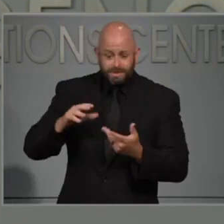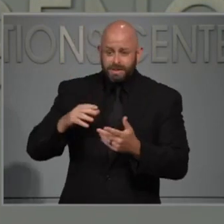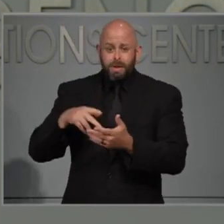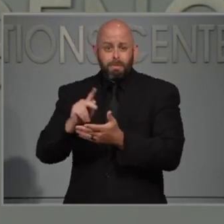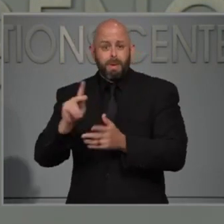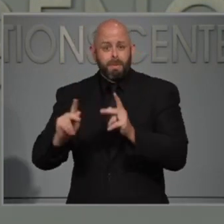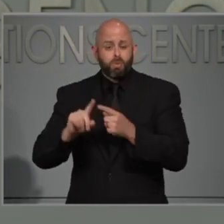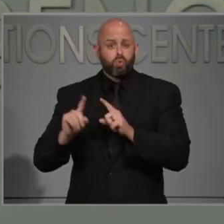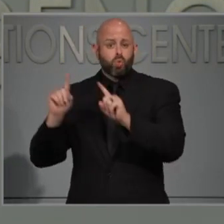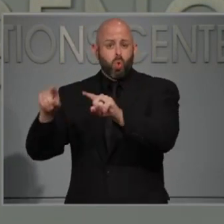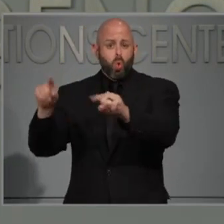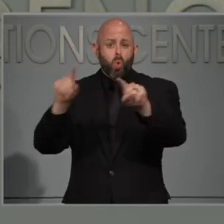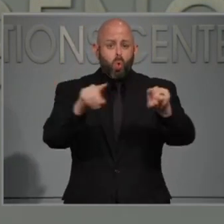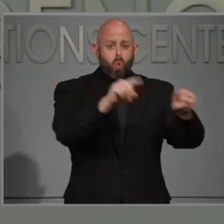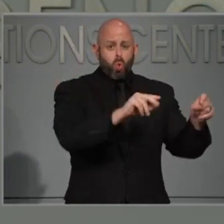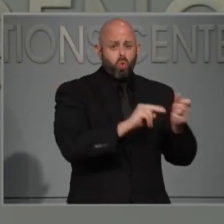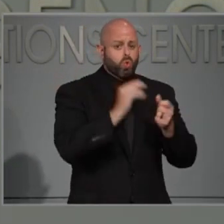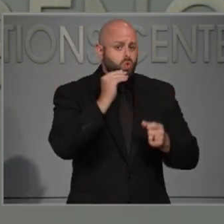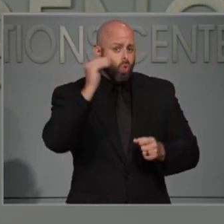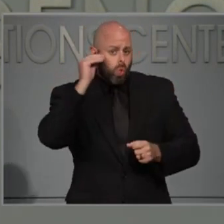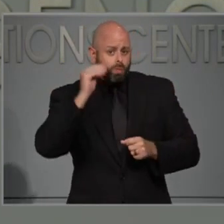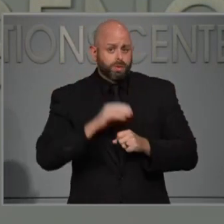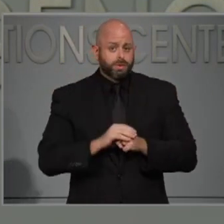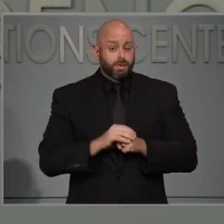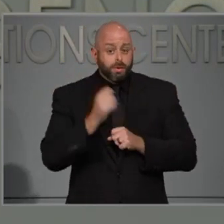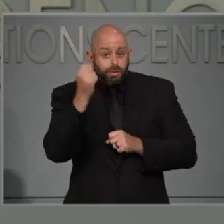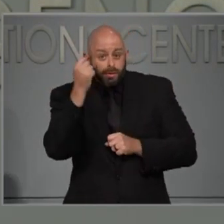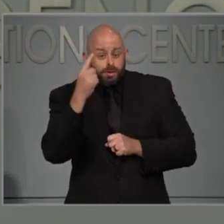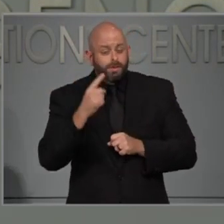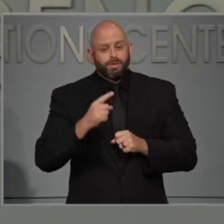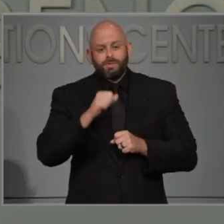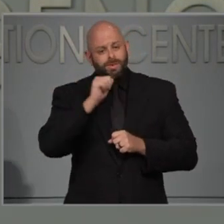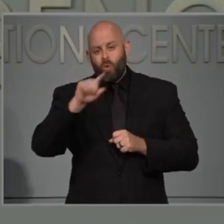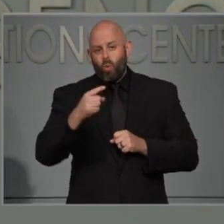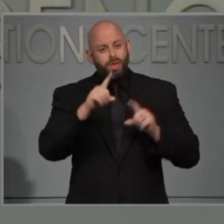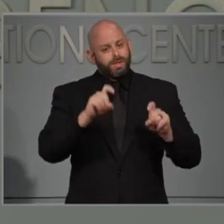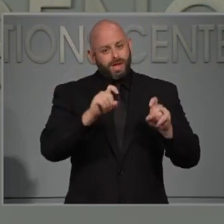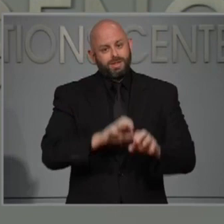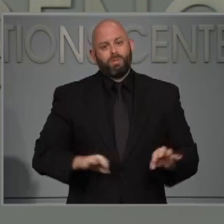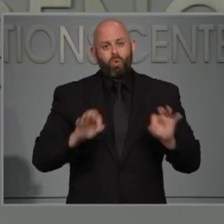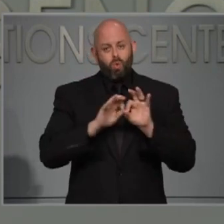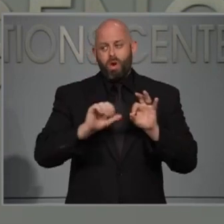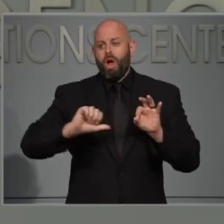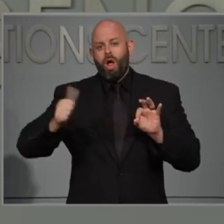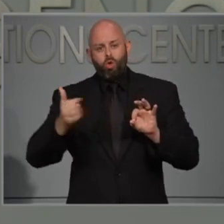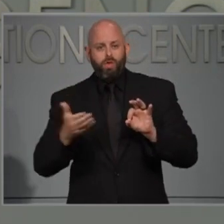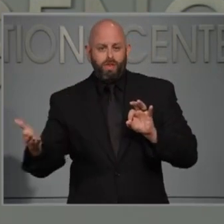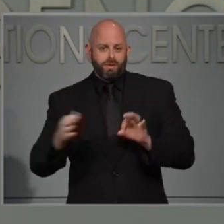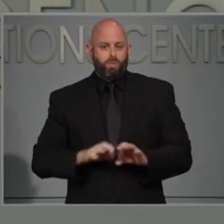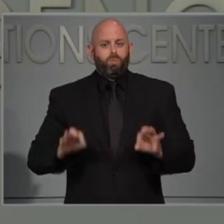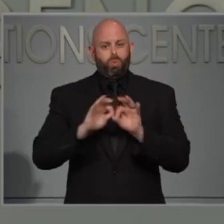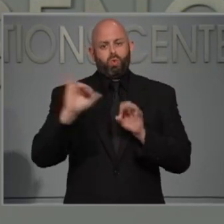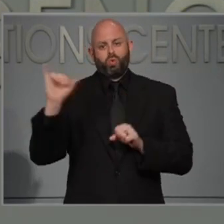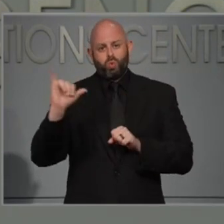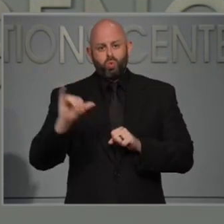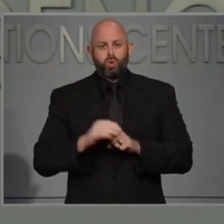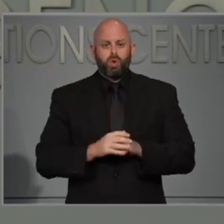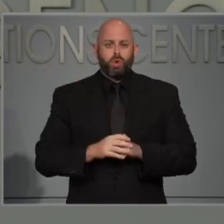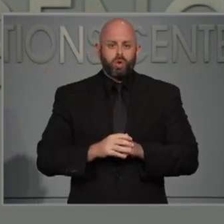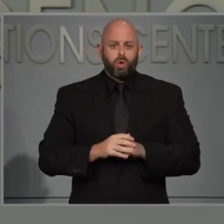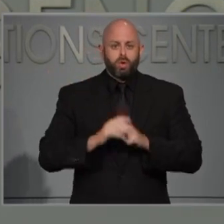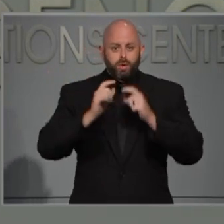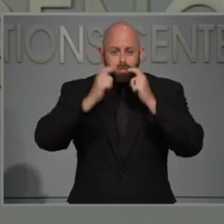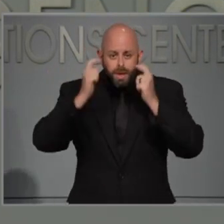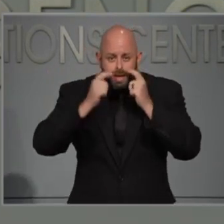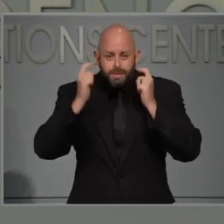connection that it's not testing alone that's going to help here. It's going to, it has to go back to all of those actions. The questions that were